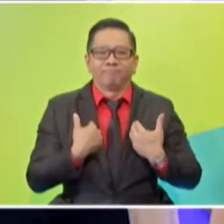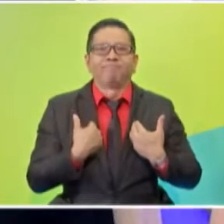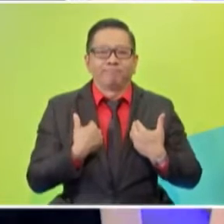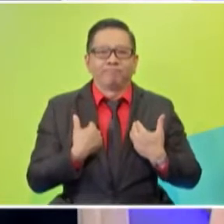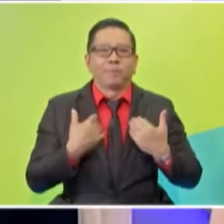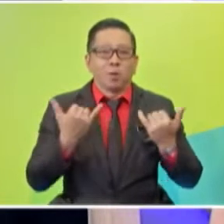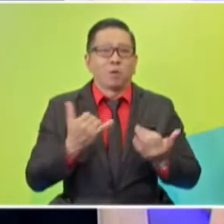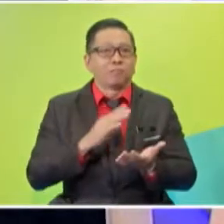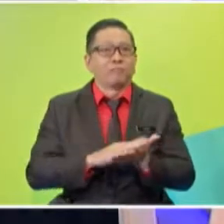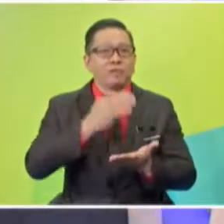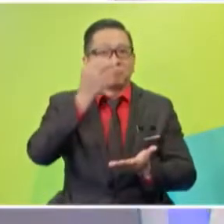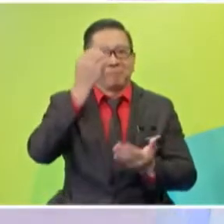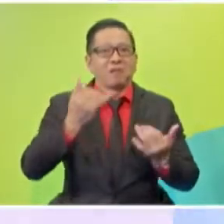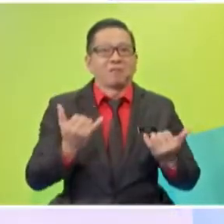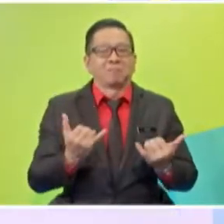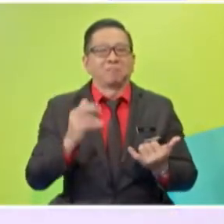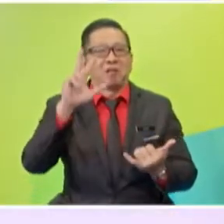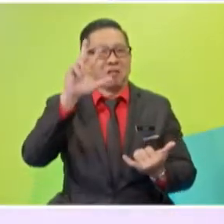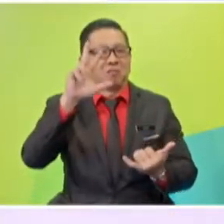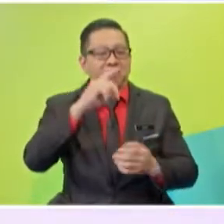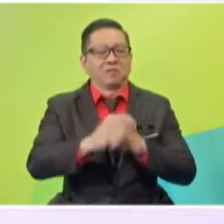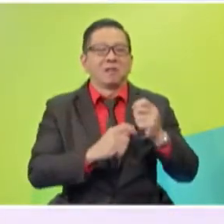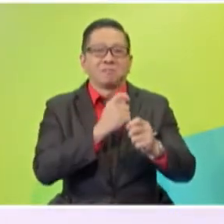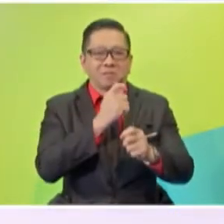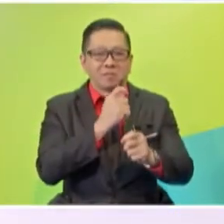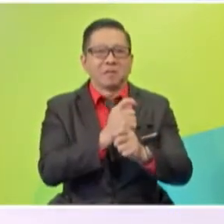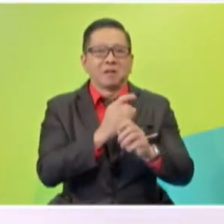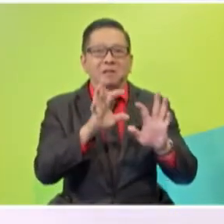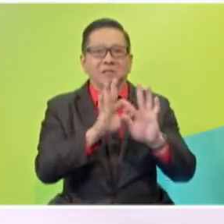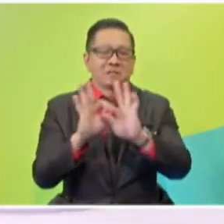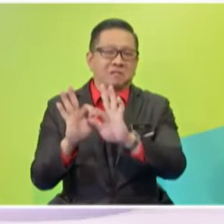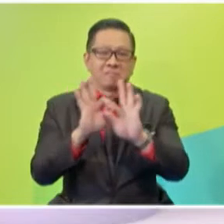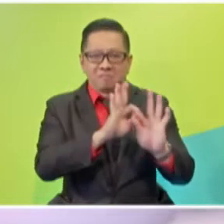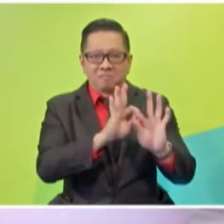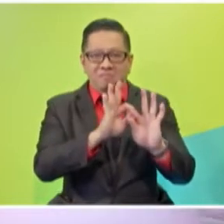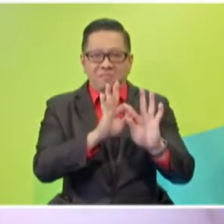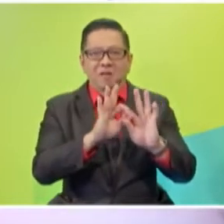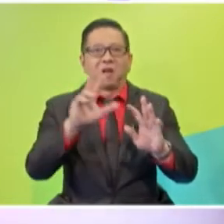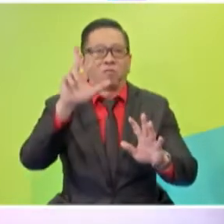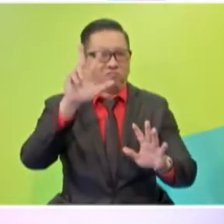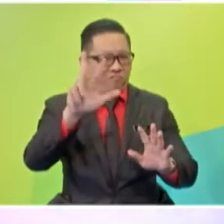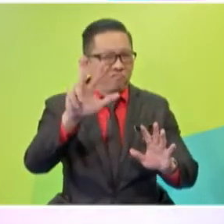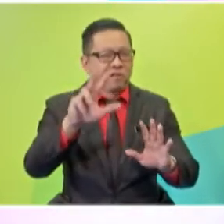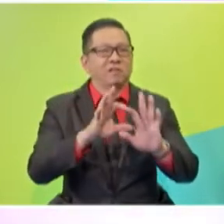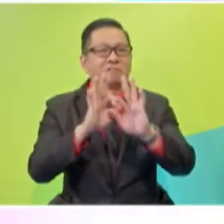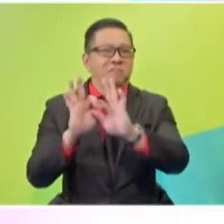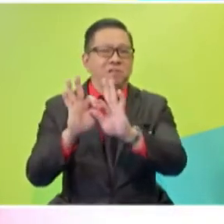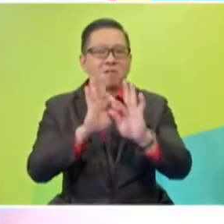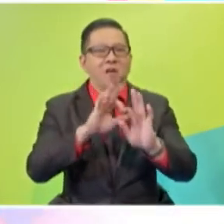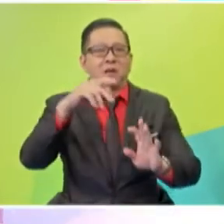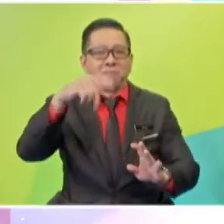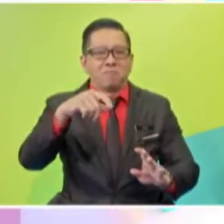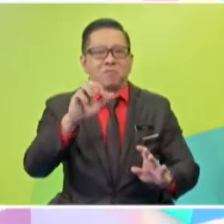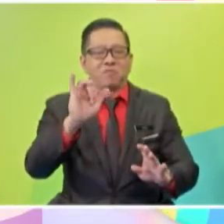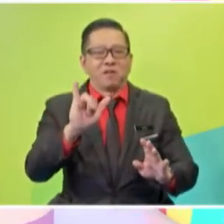talk about. Okay, there are three types of interaction among animals. Okay, are three. We call it prayer